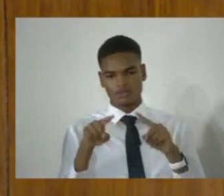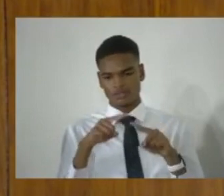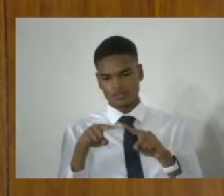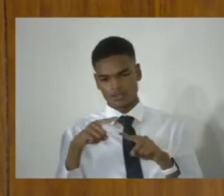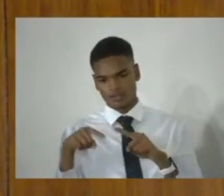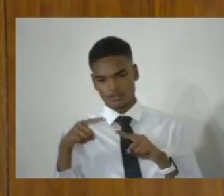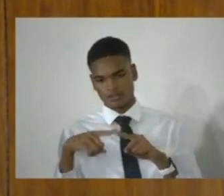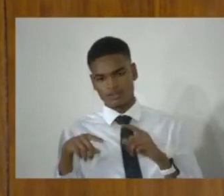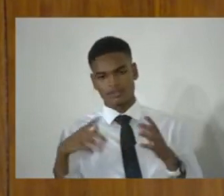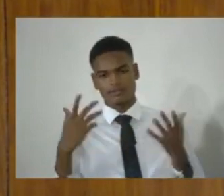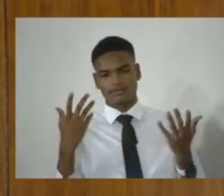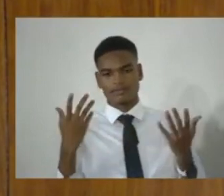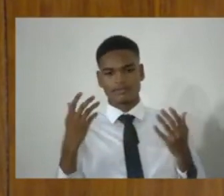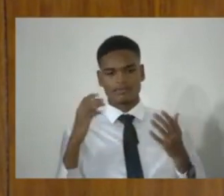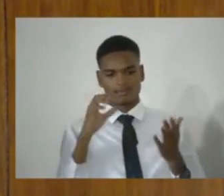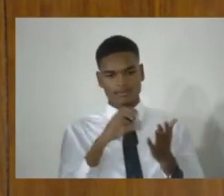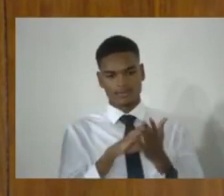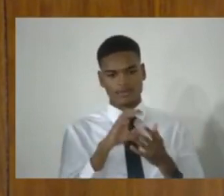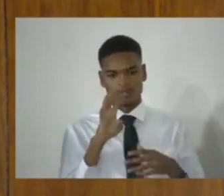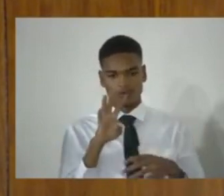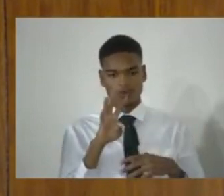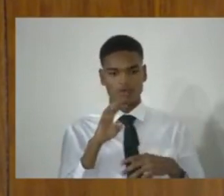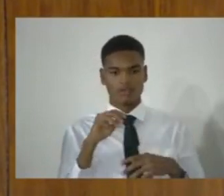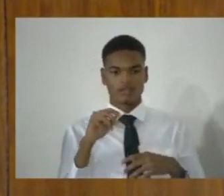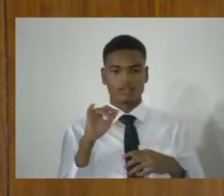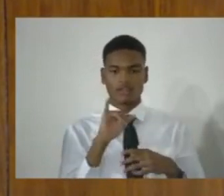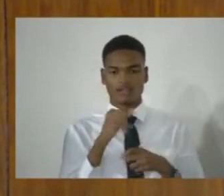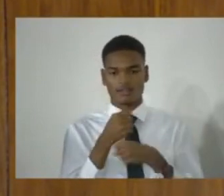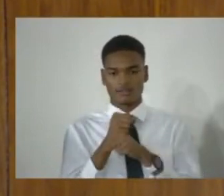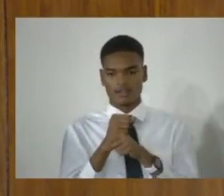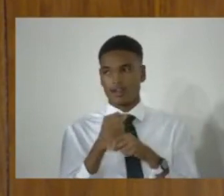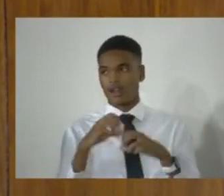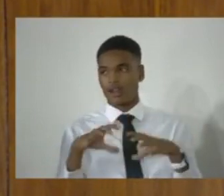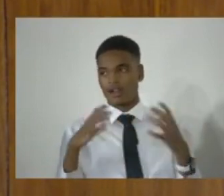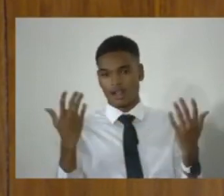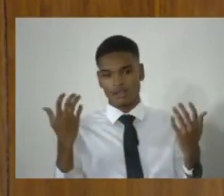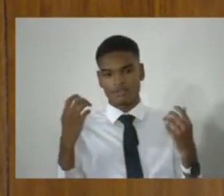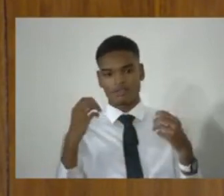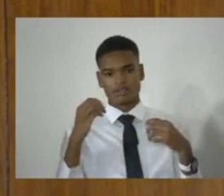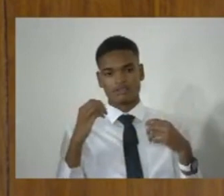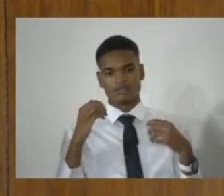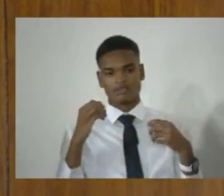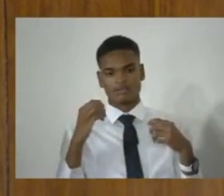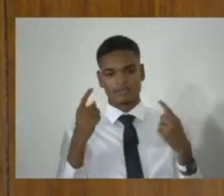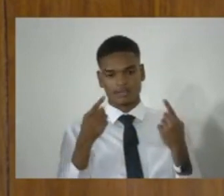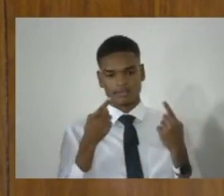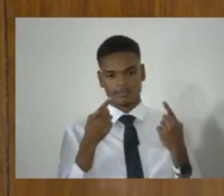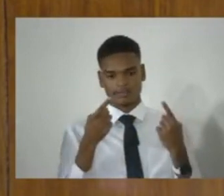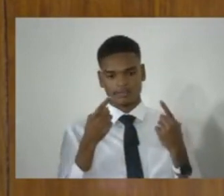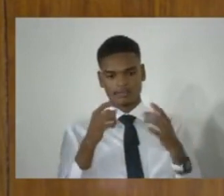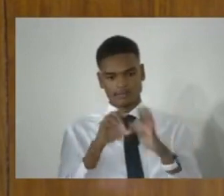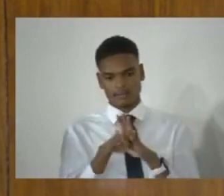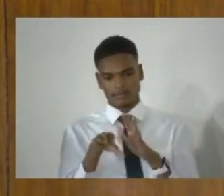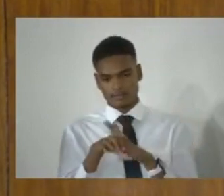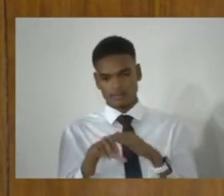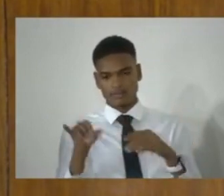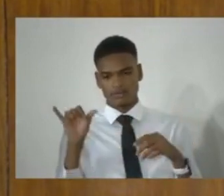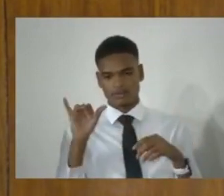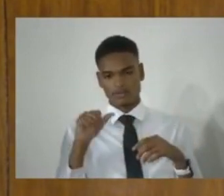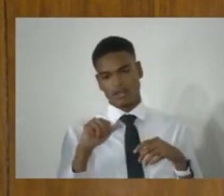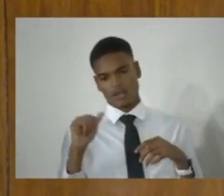in part four, including creating a lot of offences, including another mandatory life